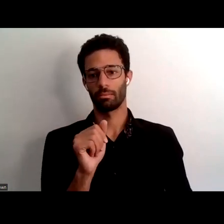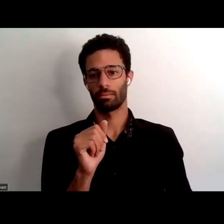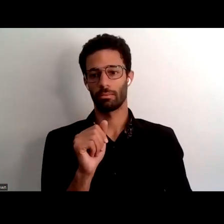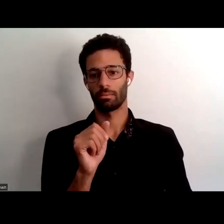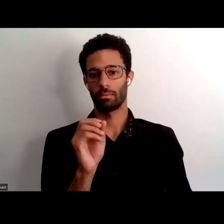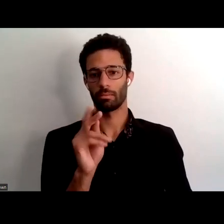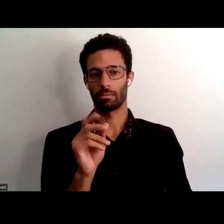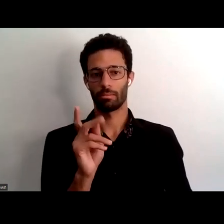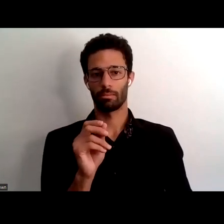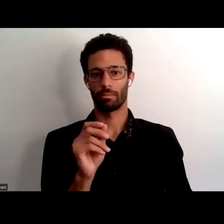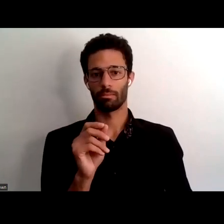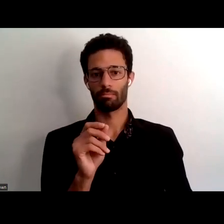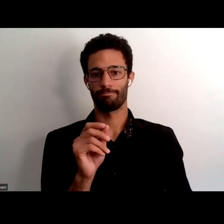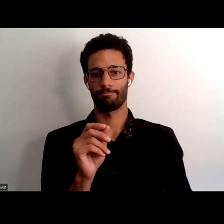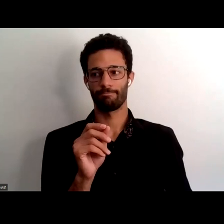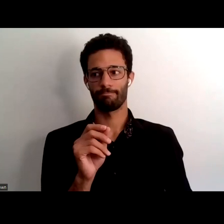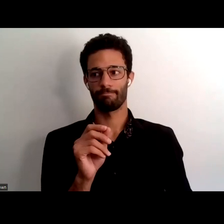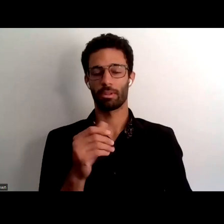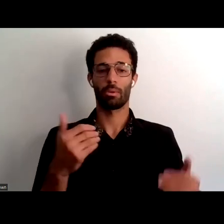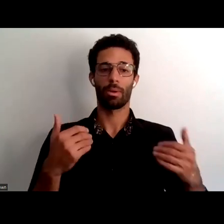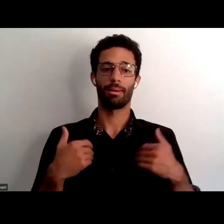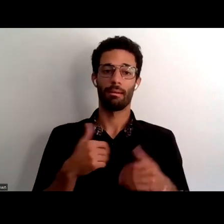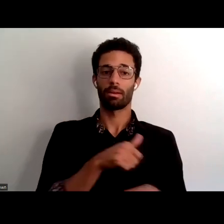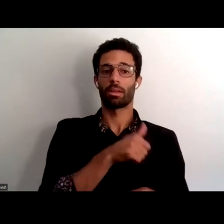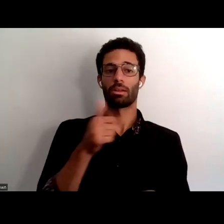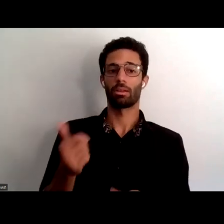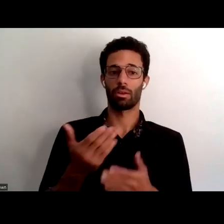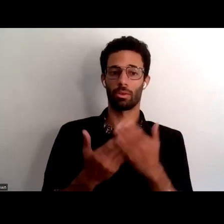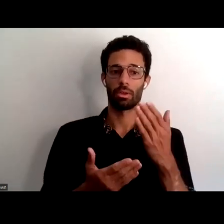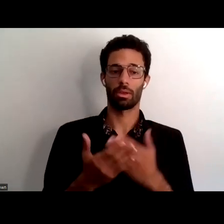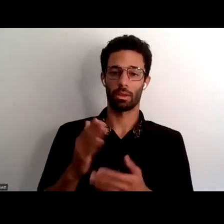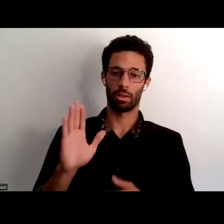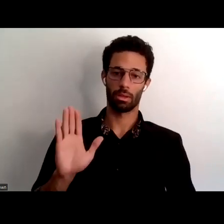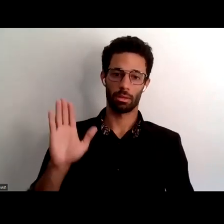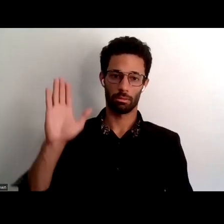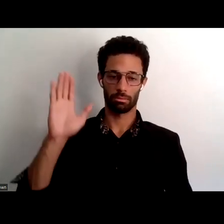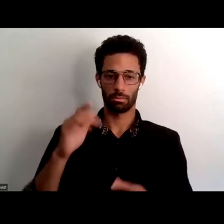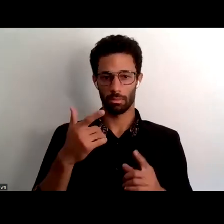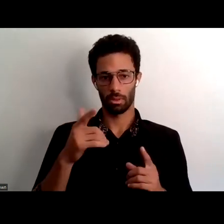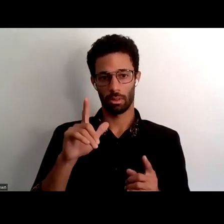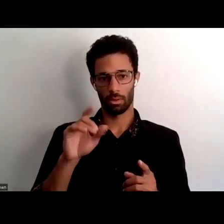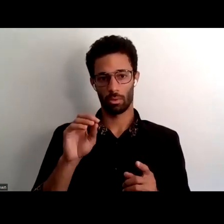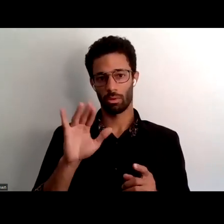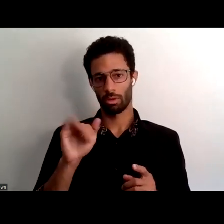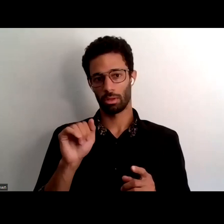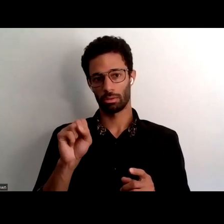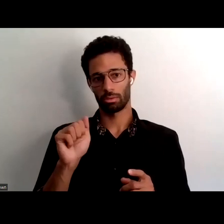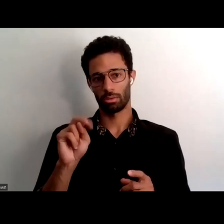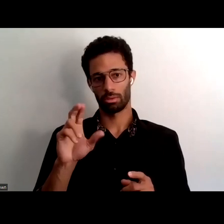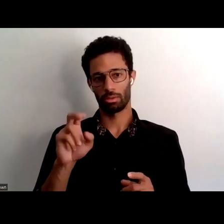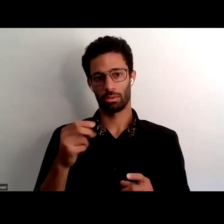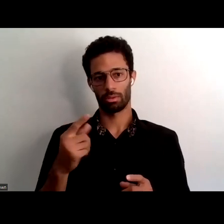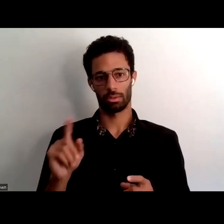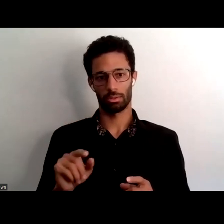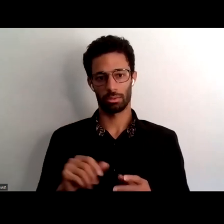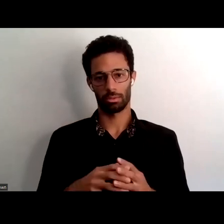okay let's see we have another hand raised um gloria sanchez we're going to unmute your microphone um and if you'd like